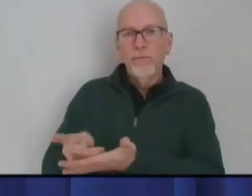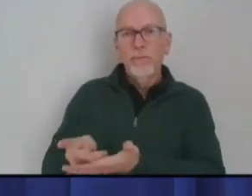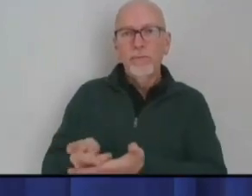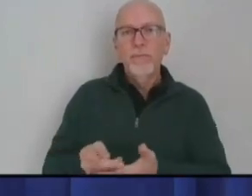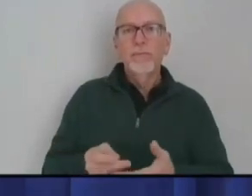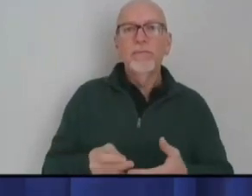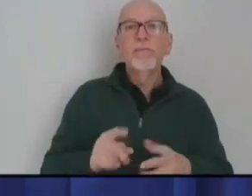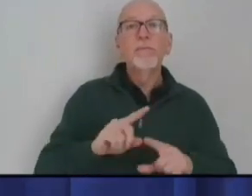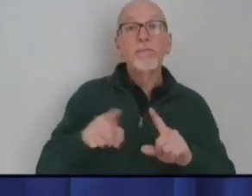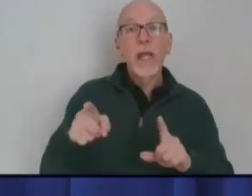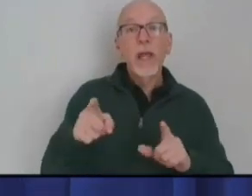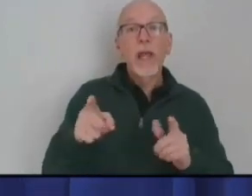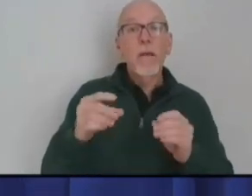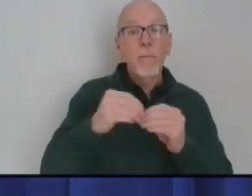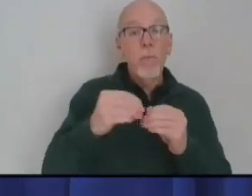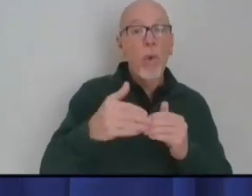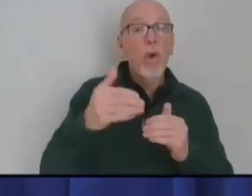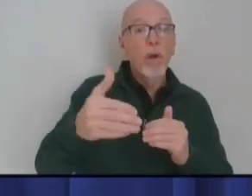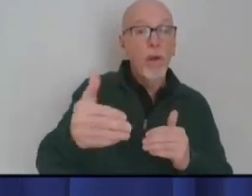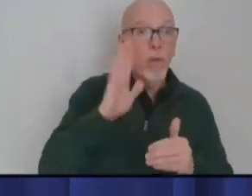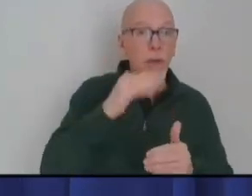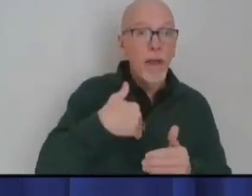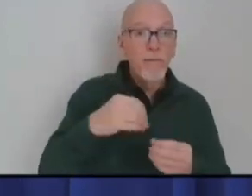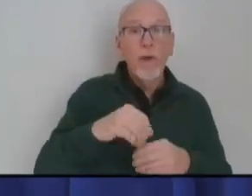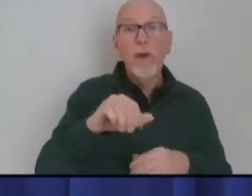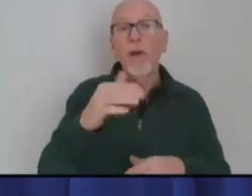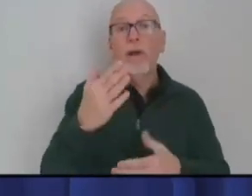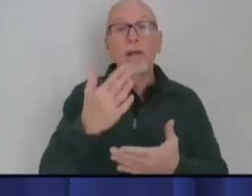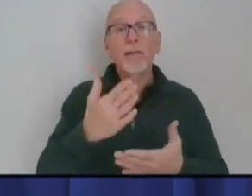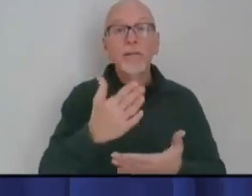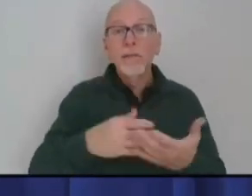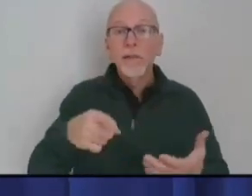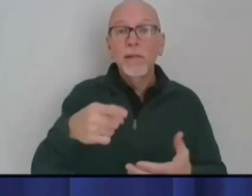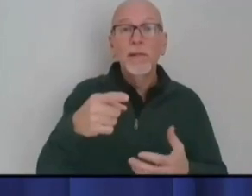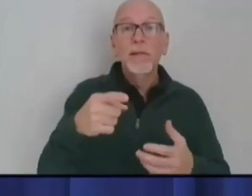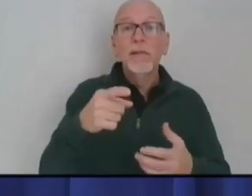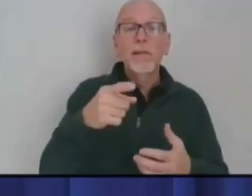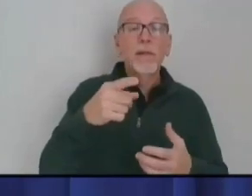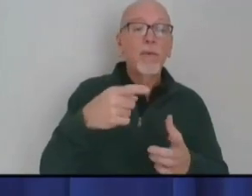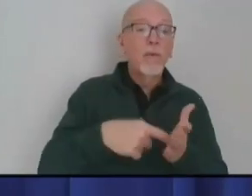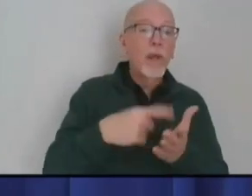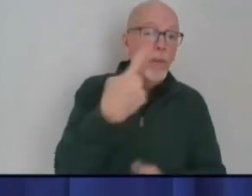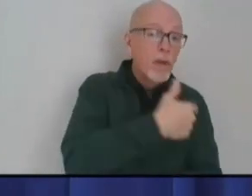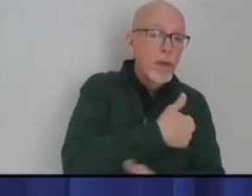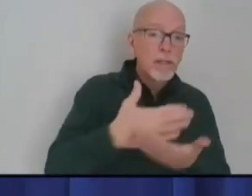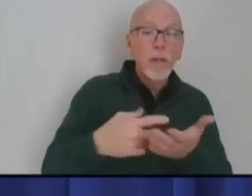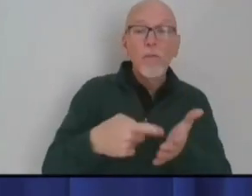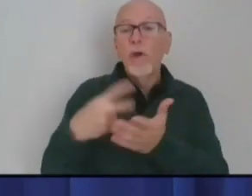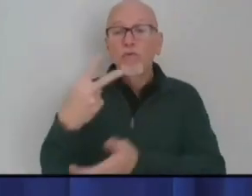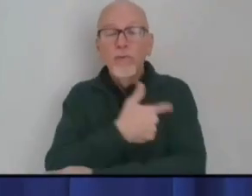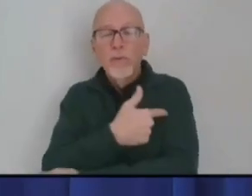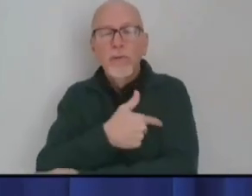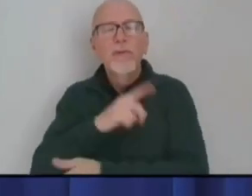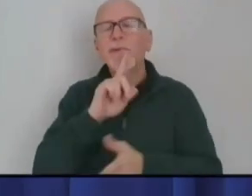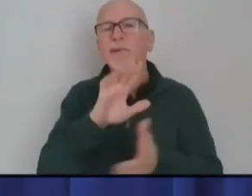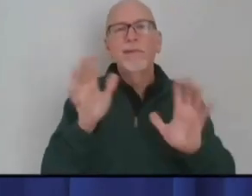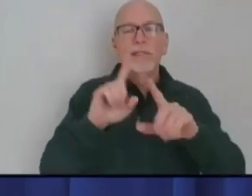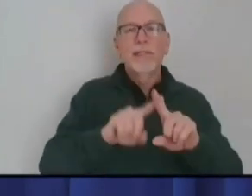thereafter. And they're different. You know, one doesn't require two doses. So, I mean, to keep this in perspective as well,